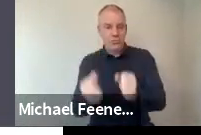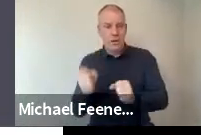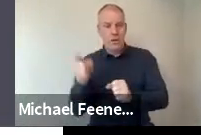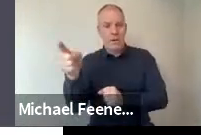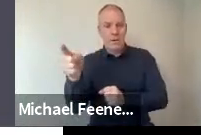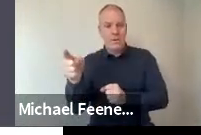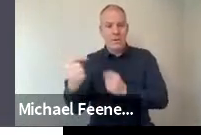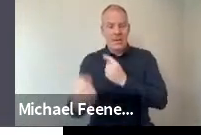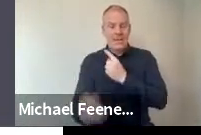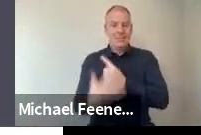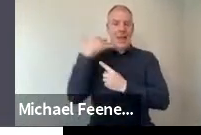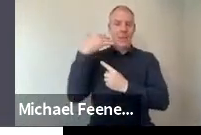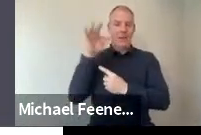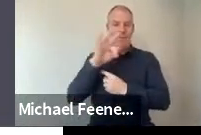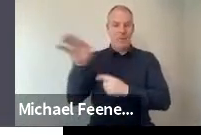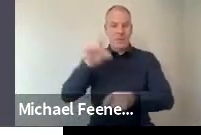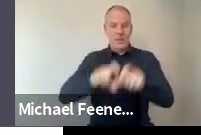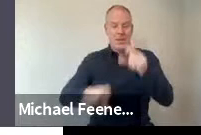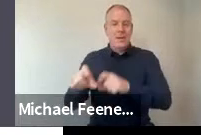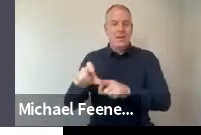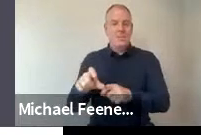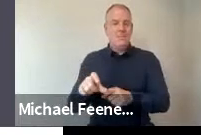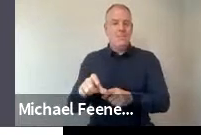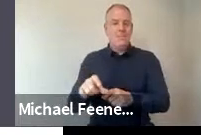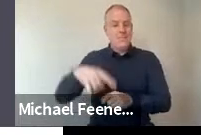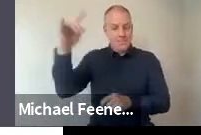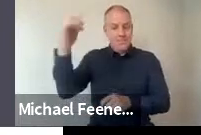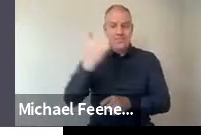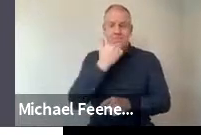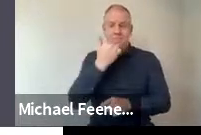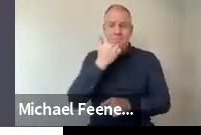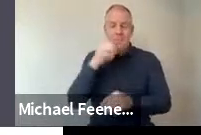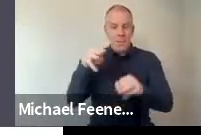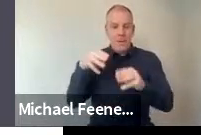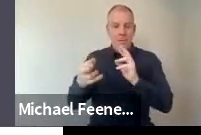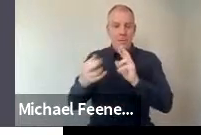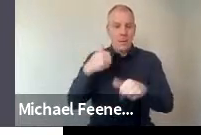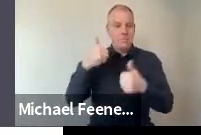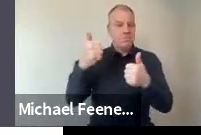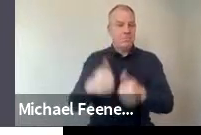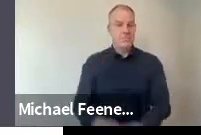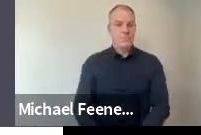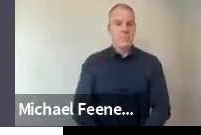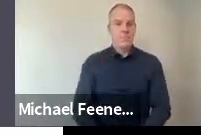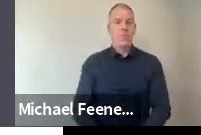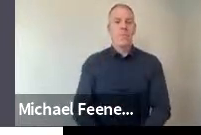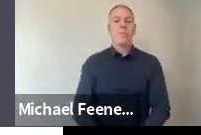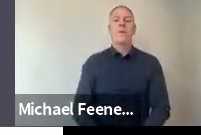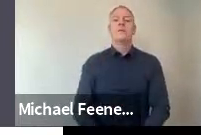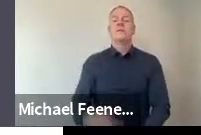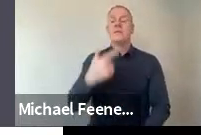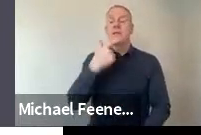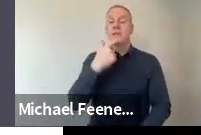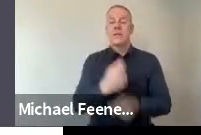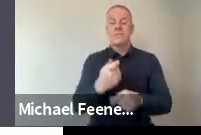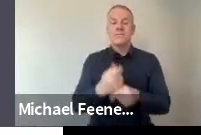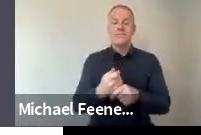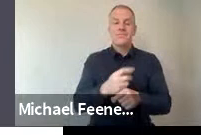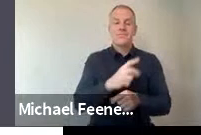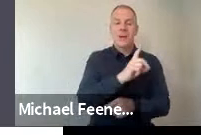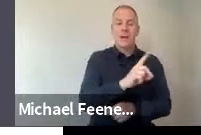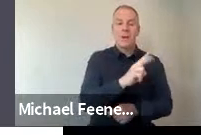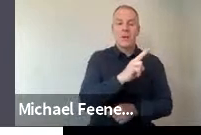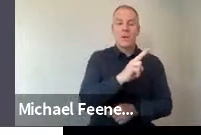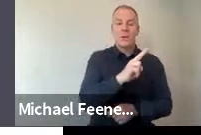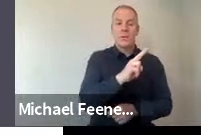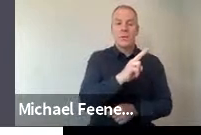inspiring, with a high percentage of people giving that view. We asked them to respond to dull versus stimulating.